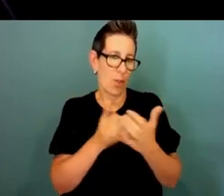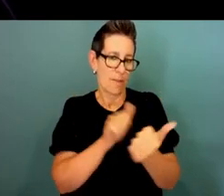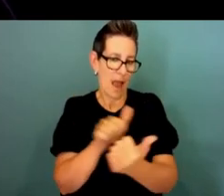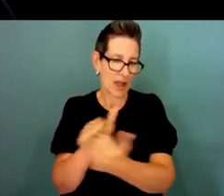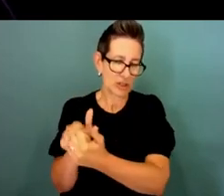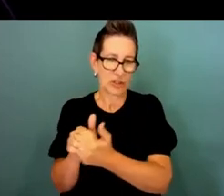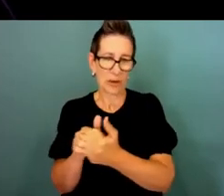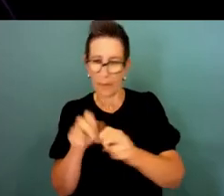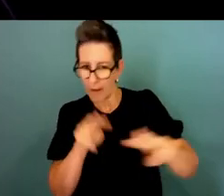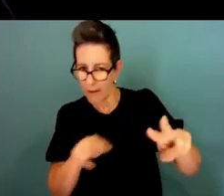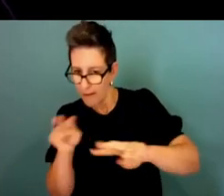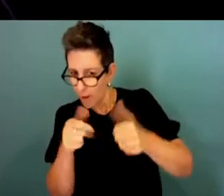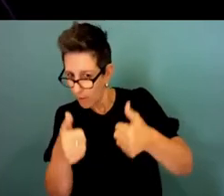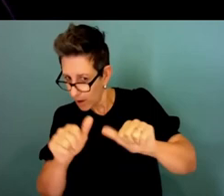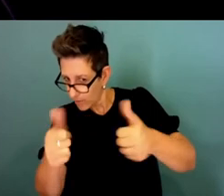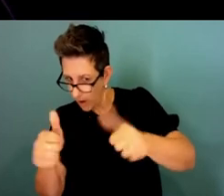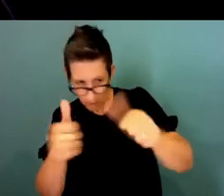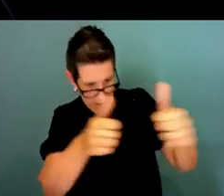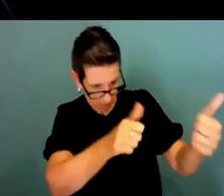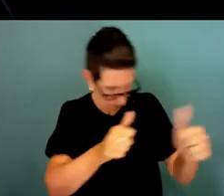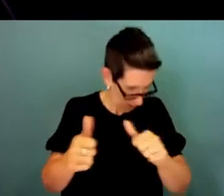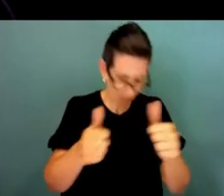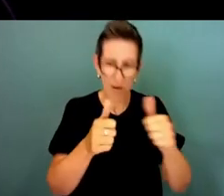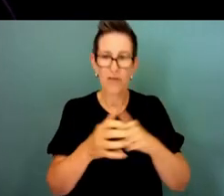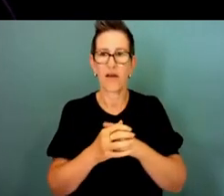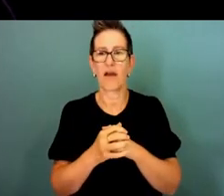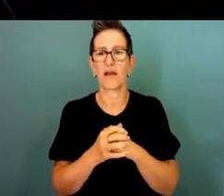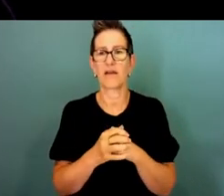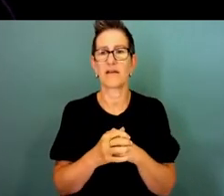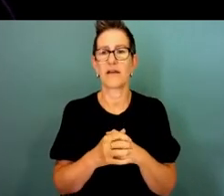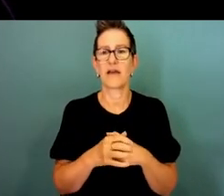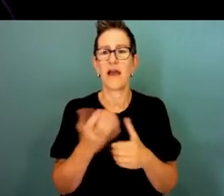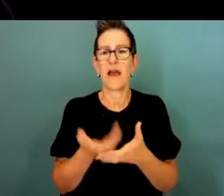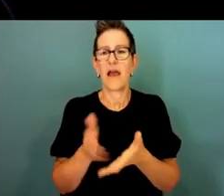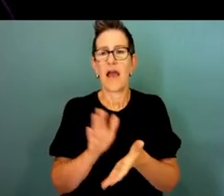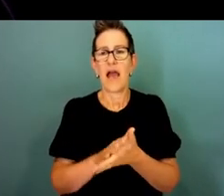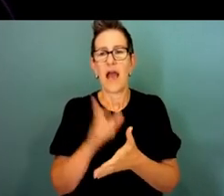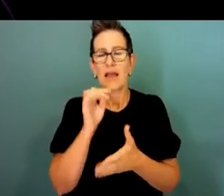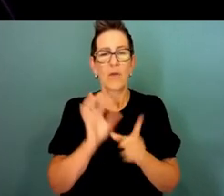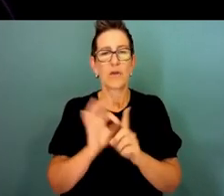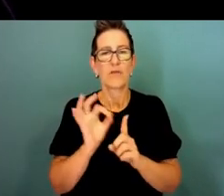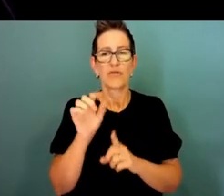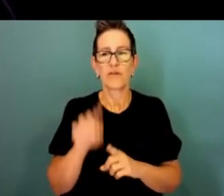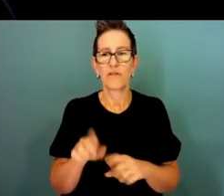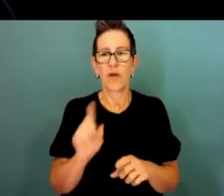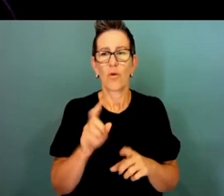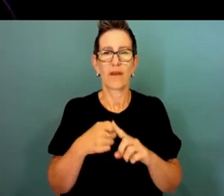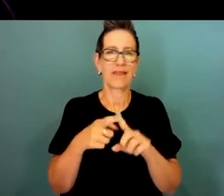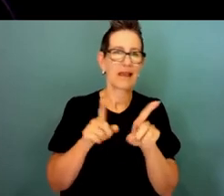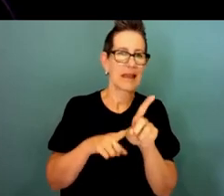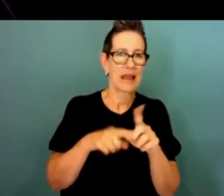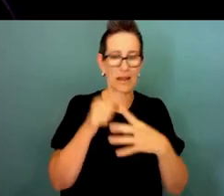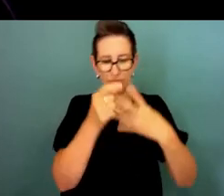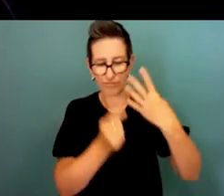partners so that's all the jurisdictions and all the Coalition of Peaks and what does that look like and how could we get better, what are the key elements of a